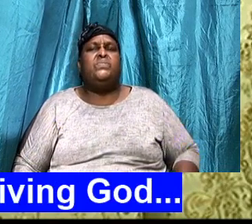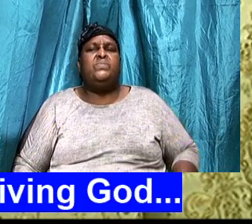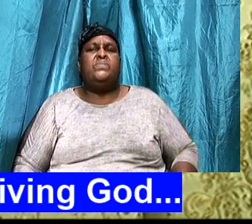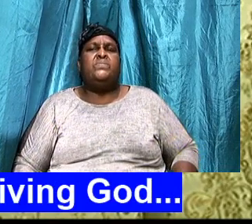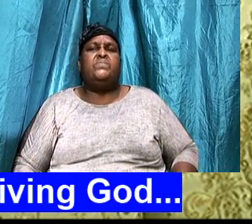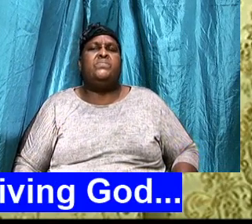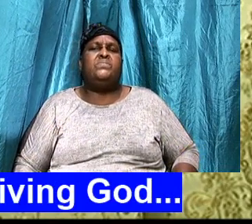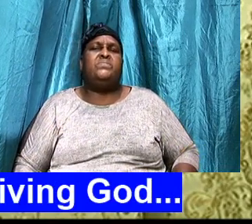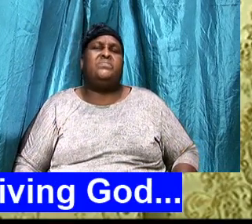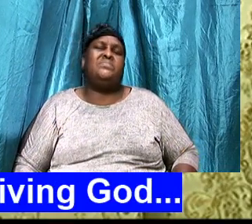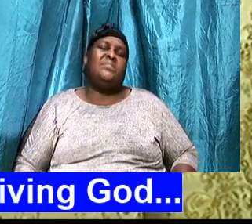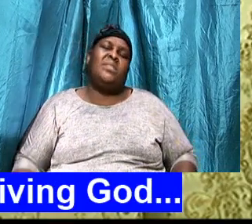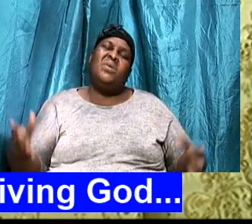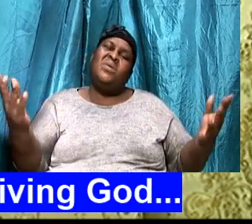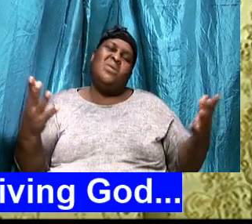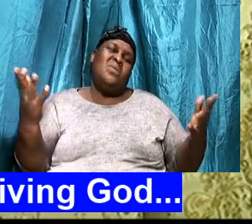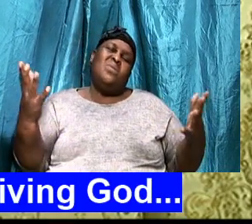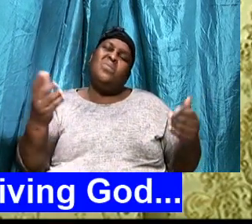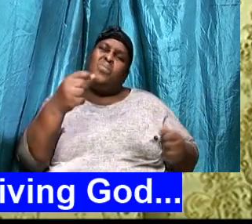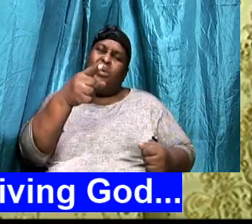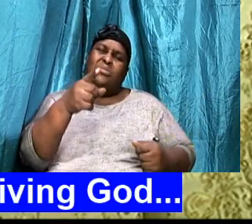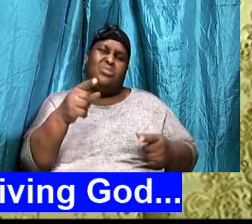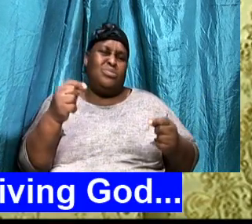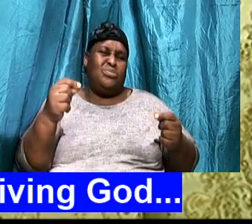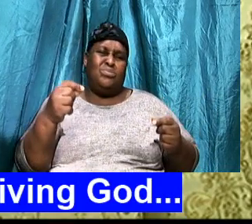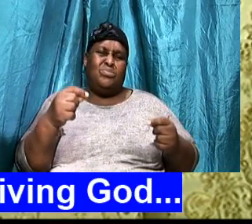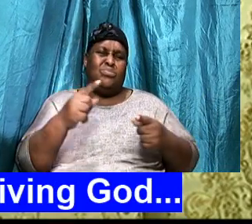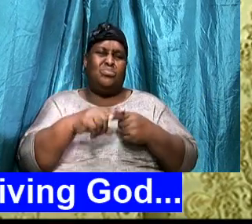What are you doing, To the temple, To the Lord,